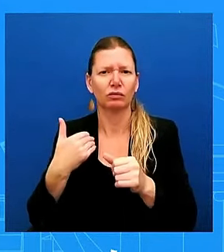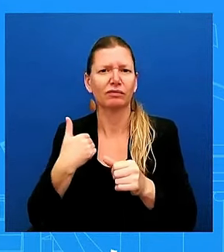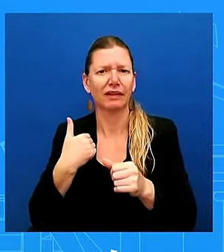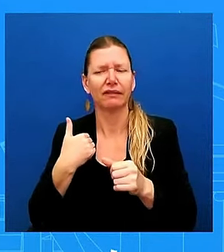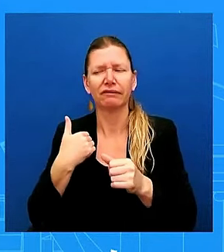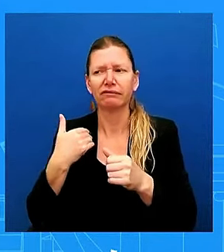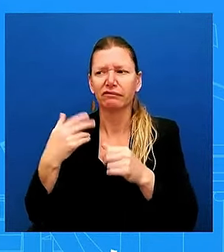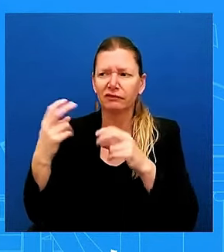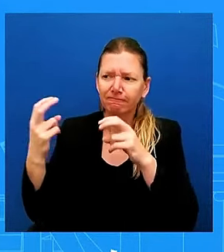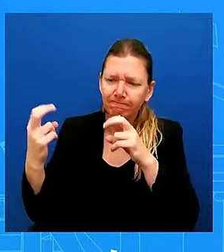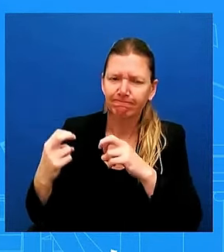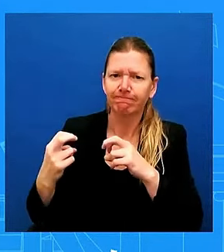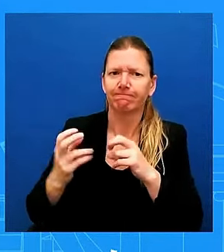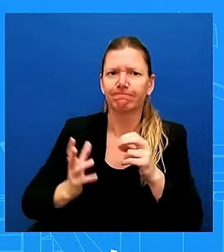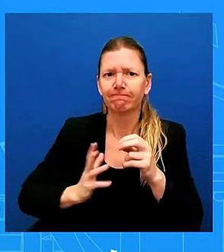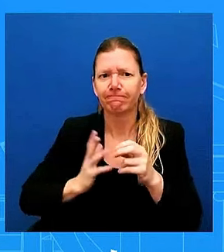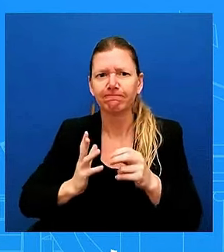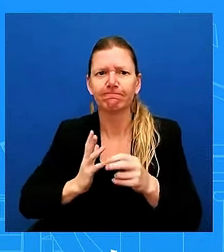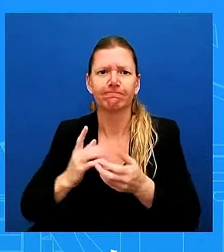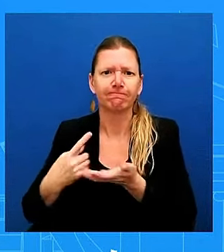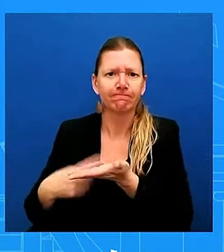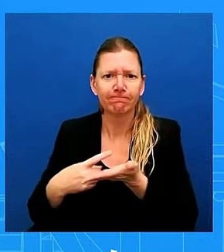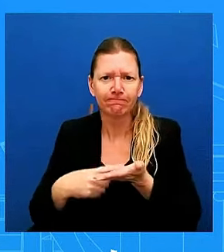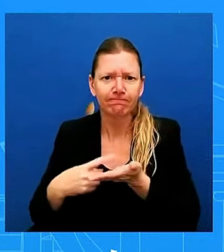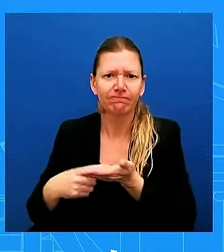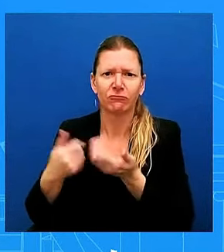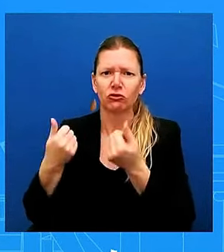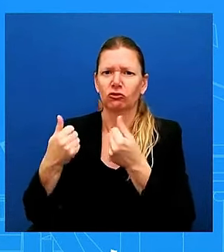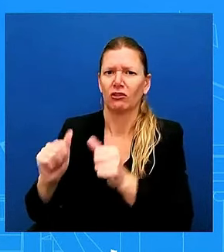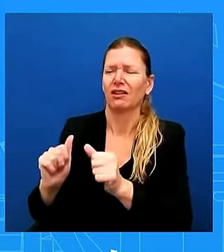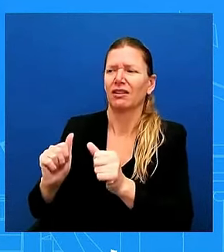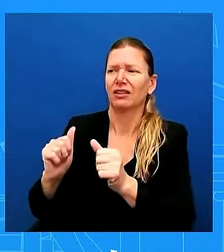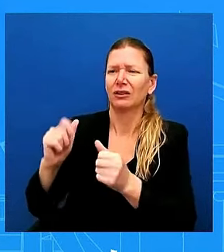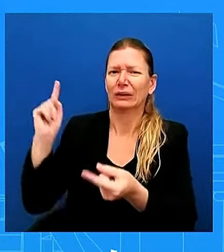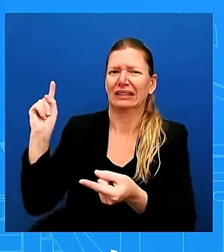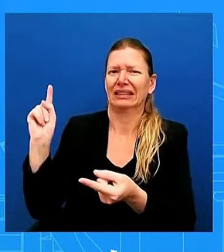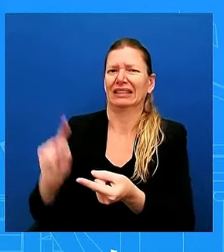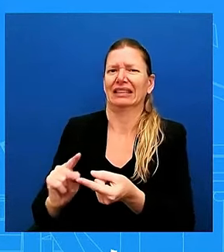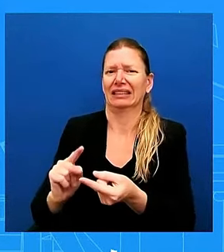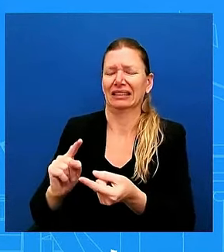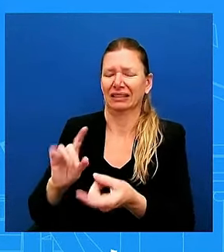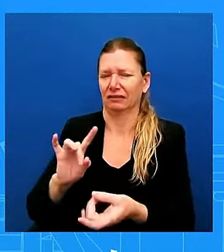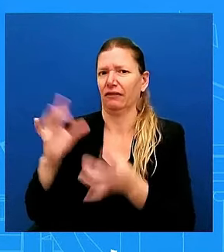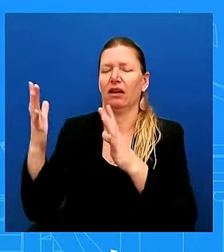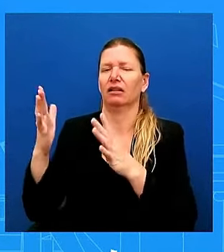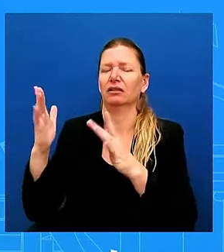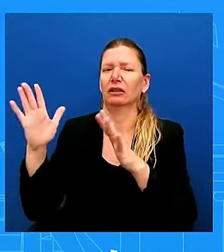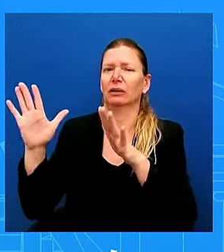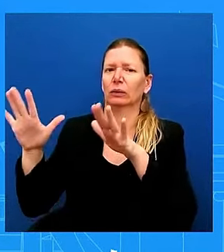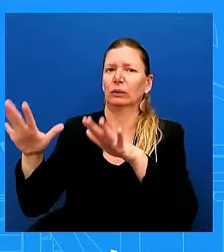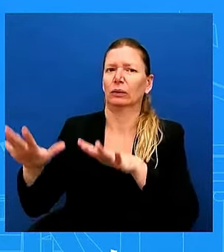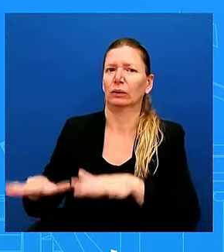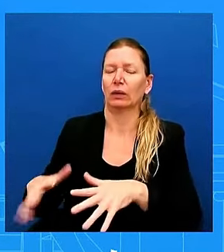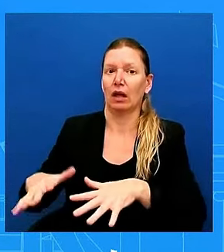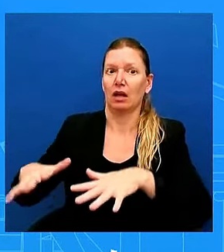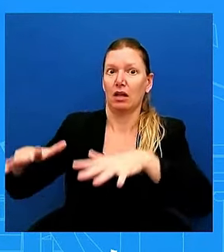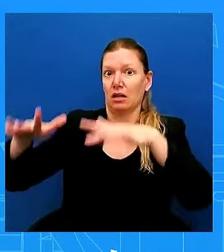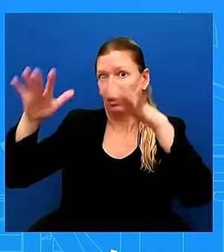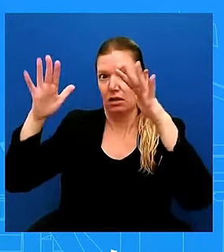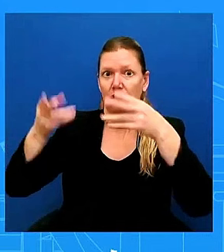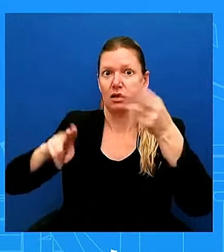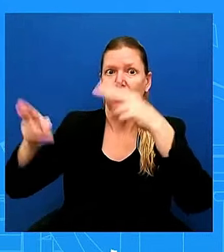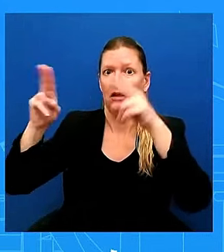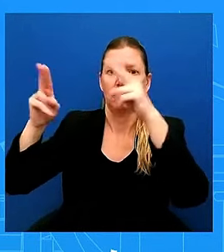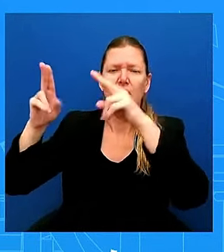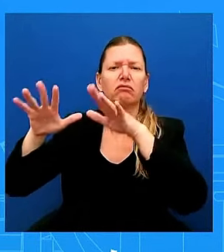seeing, uh, in, in that, in the region, uh, and the hurricane. You saw the, uh, the vice president in,